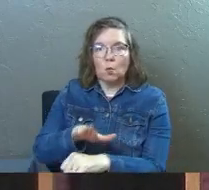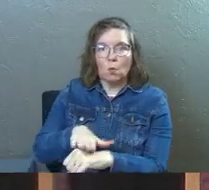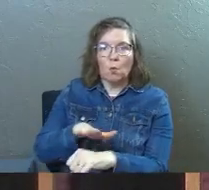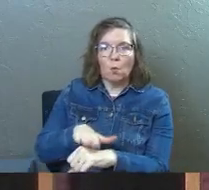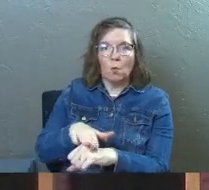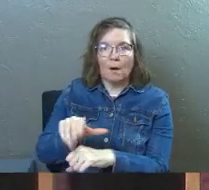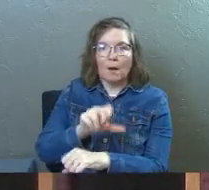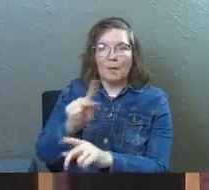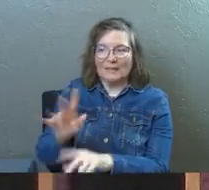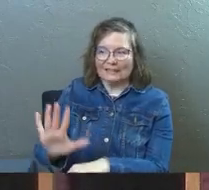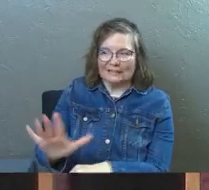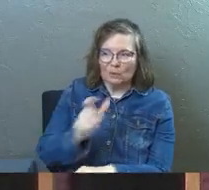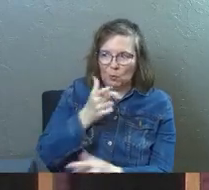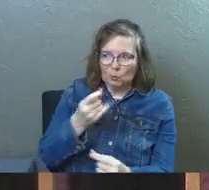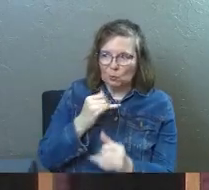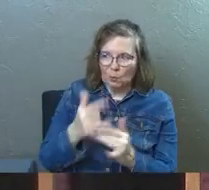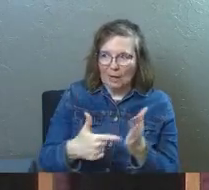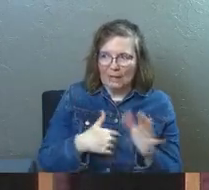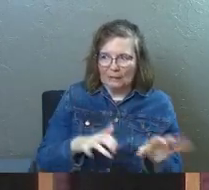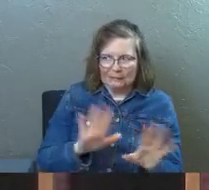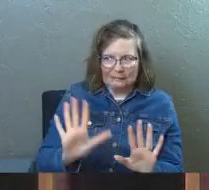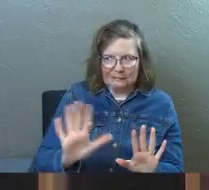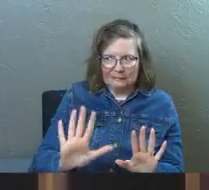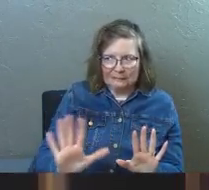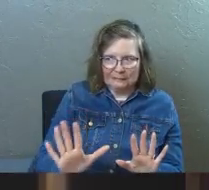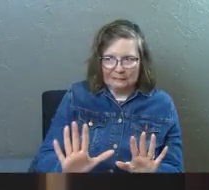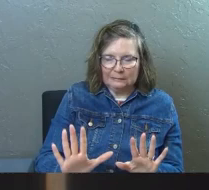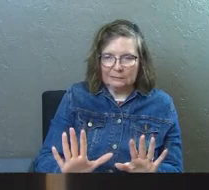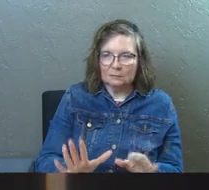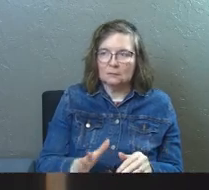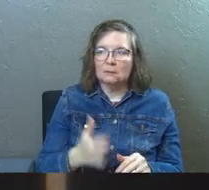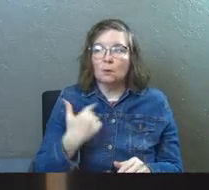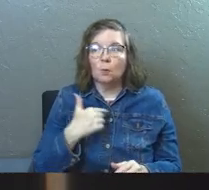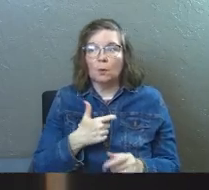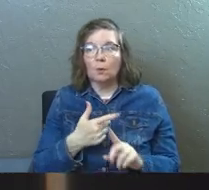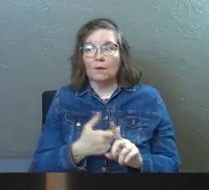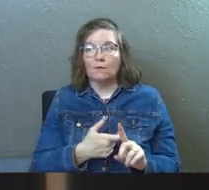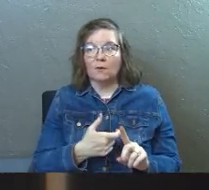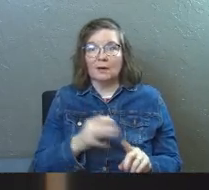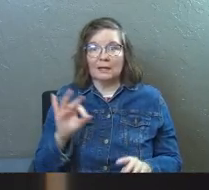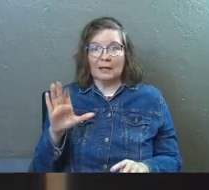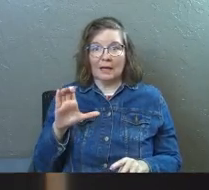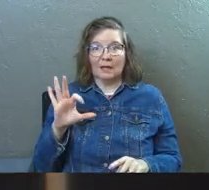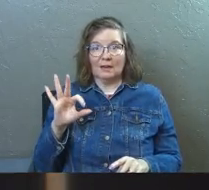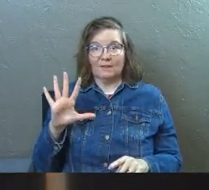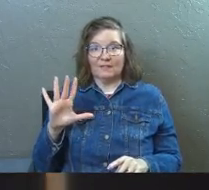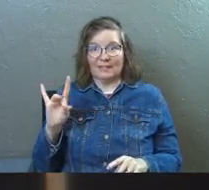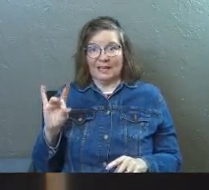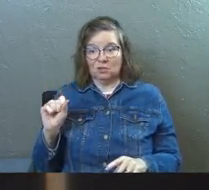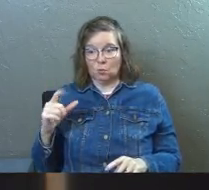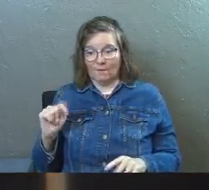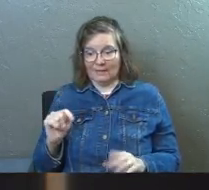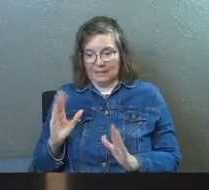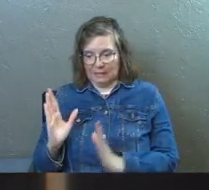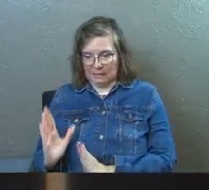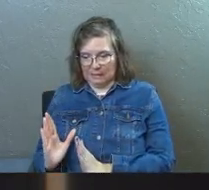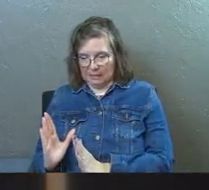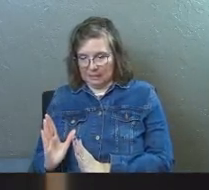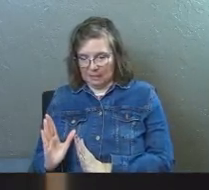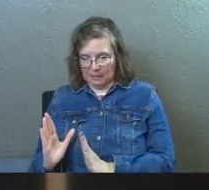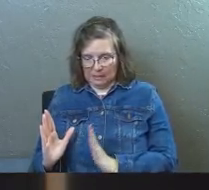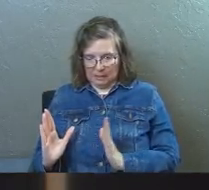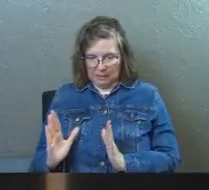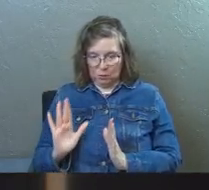warn somebody else. It's like, you know, we went from 958 square feet to